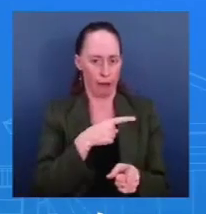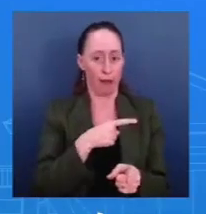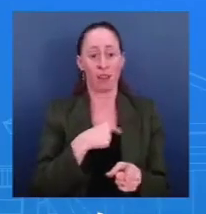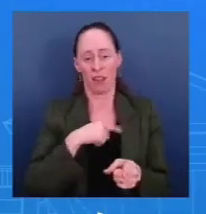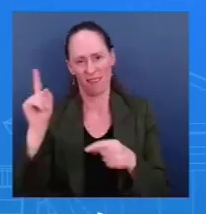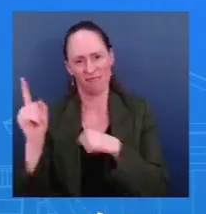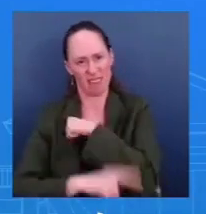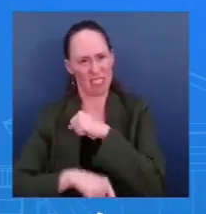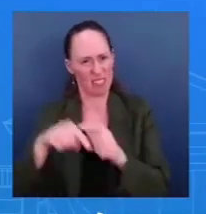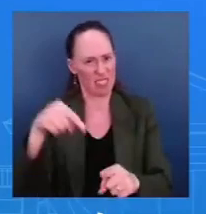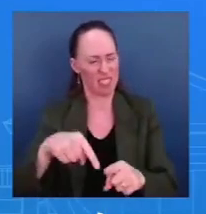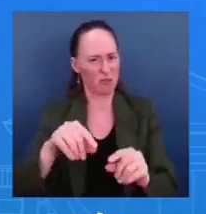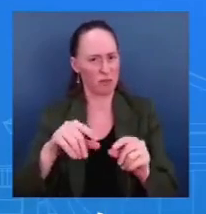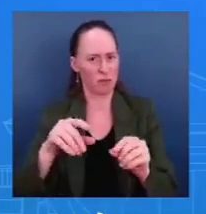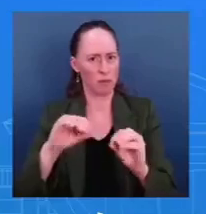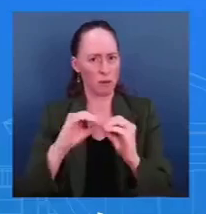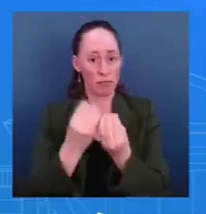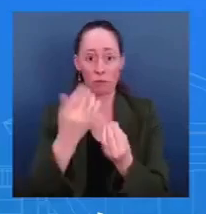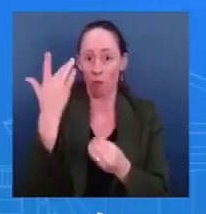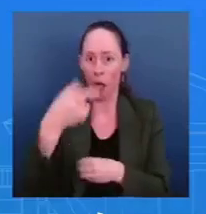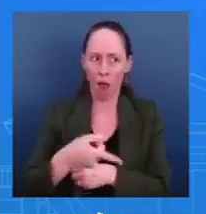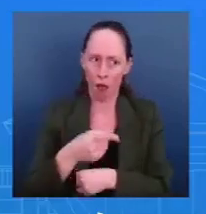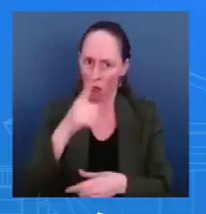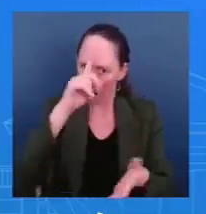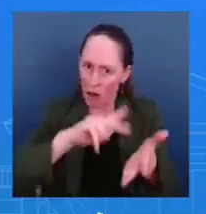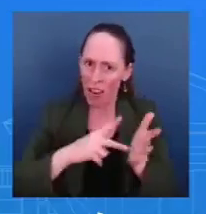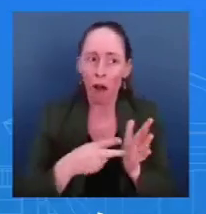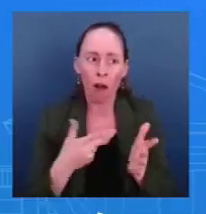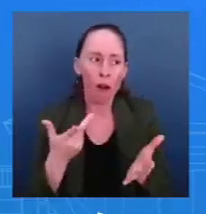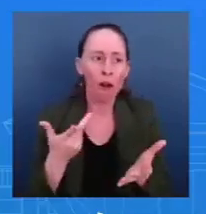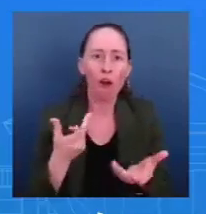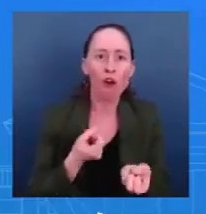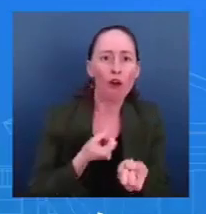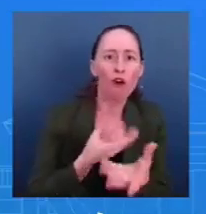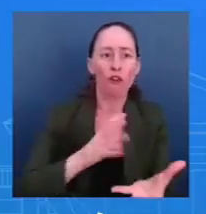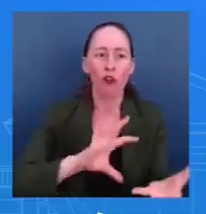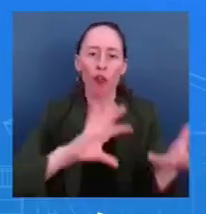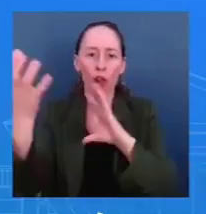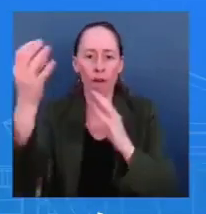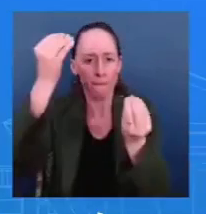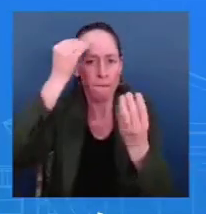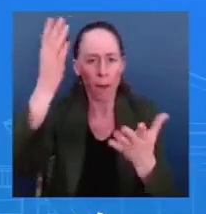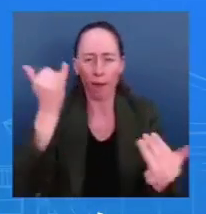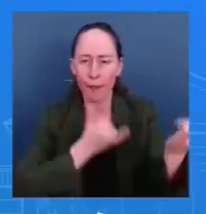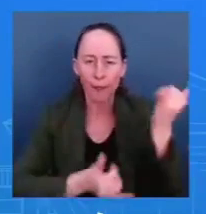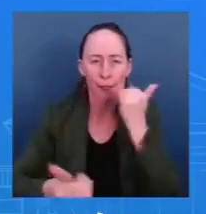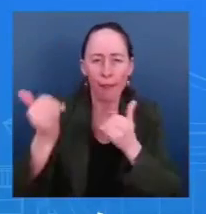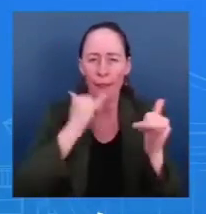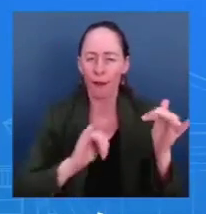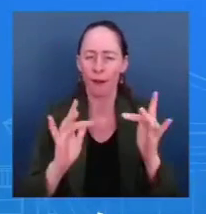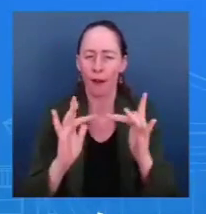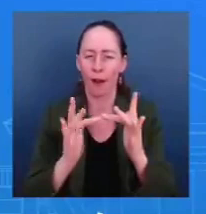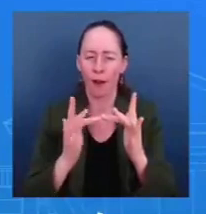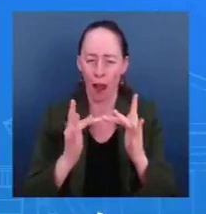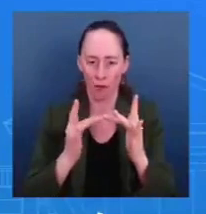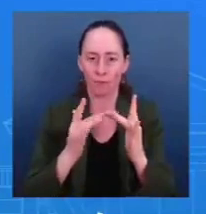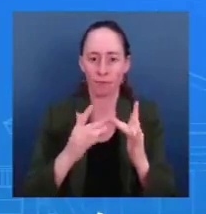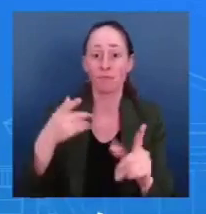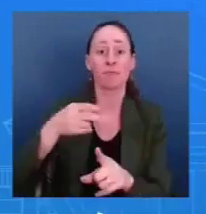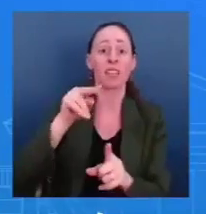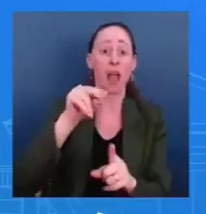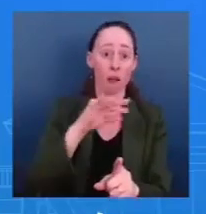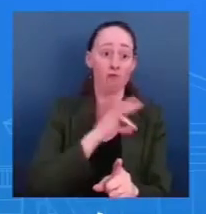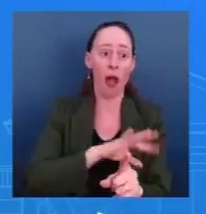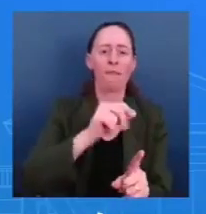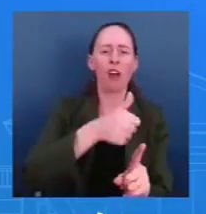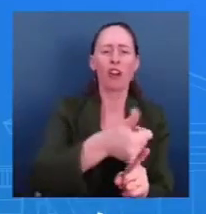The Treasury included ANO Dialogue's subsidiary and its executive officer in its sanctions as well. Now, Russia, of course, is not alone in its